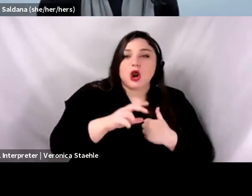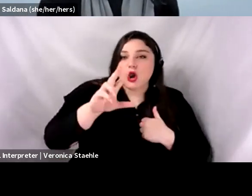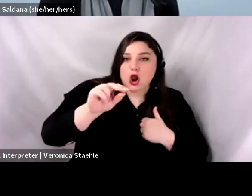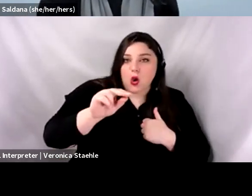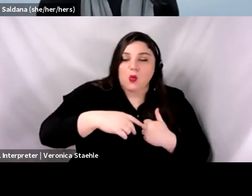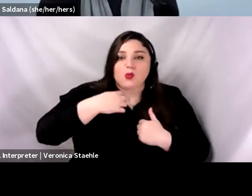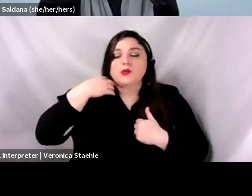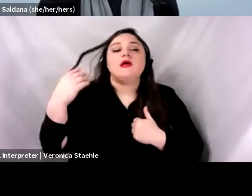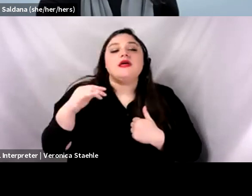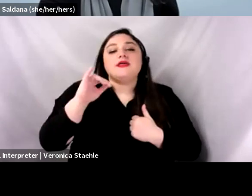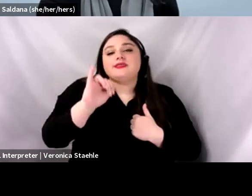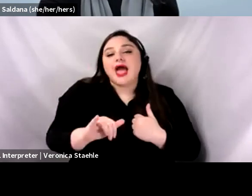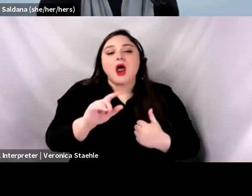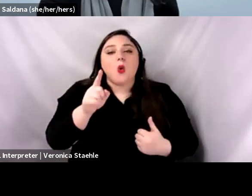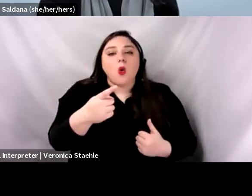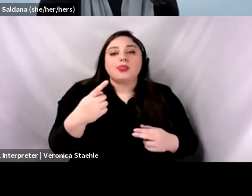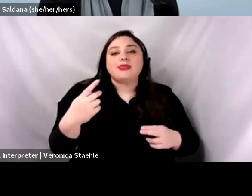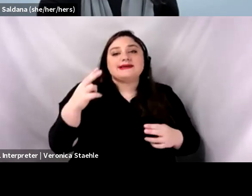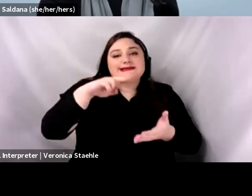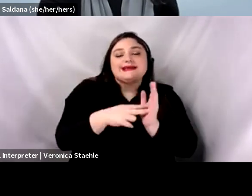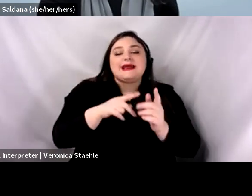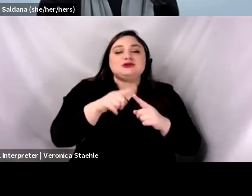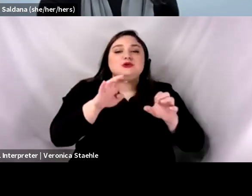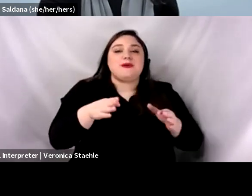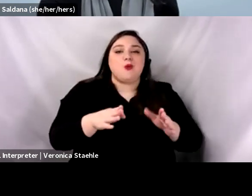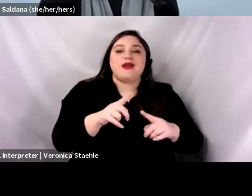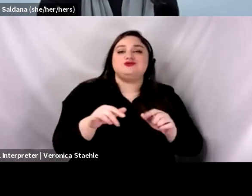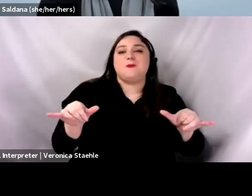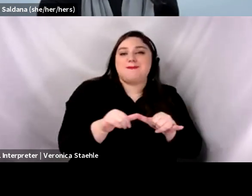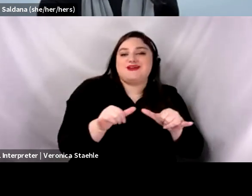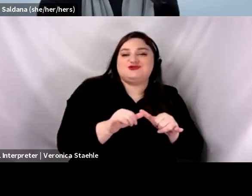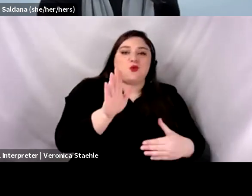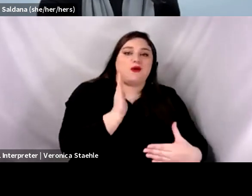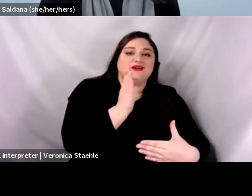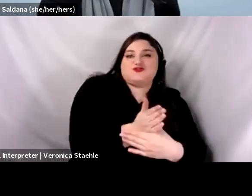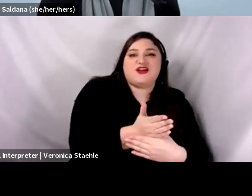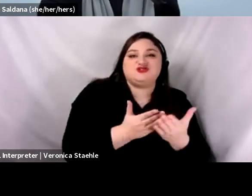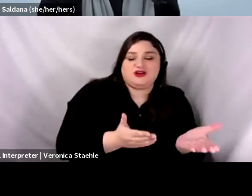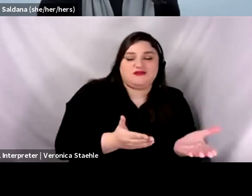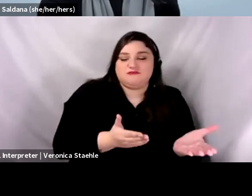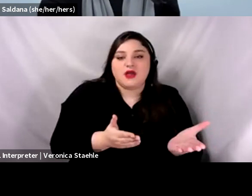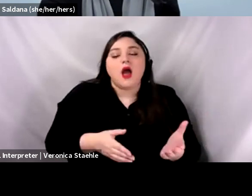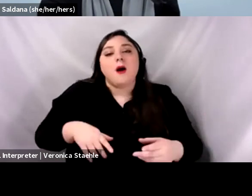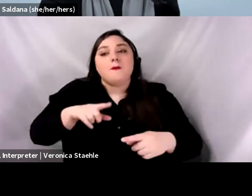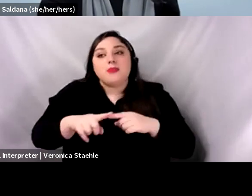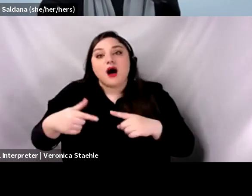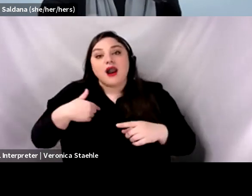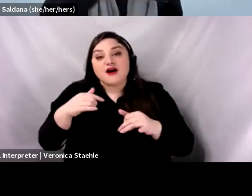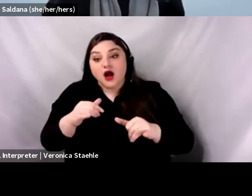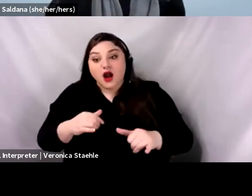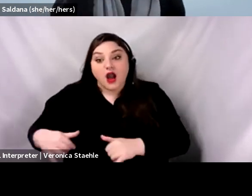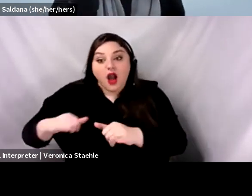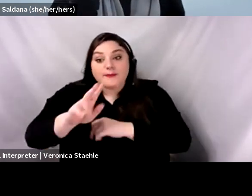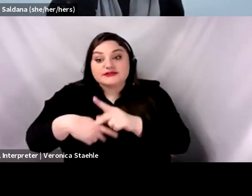sort of, uh, a measuring rod that they can compare different interventions, you know, does it, you know, a common metric, um,